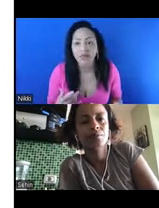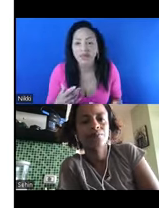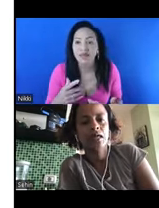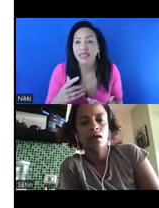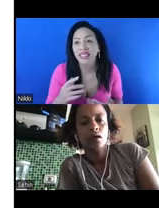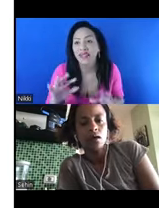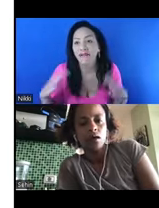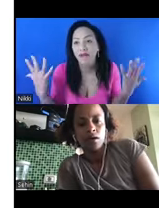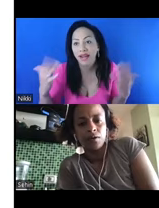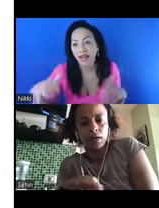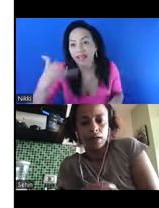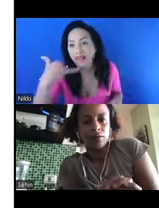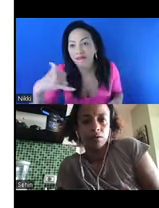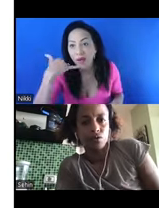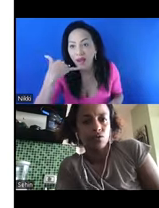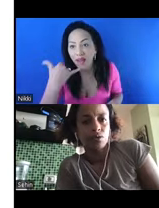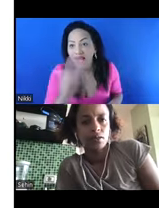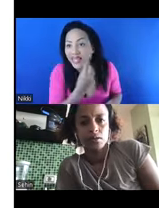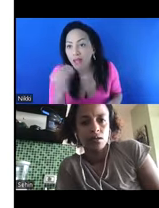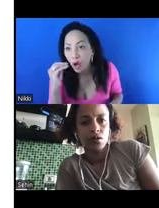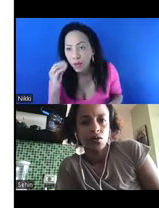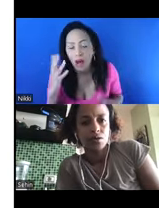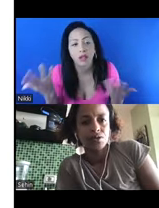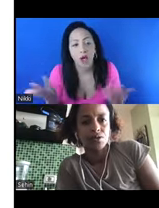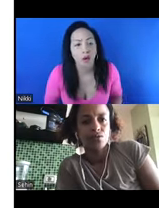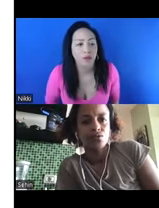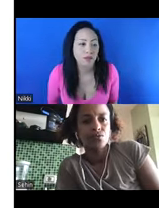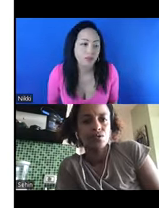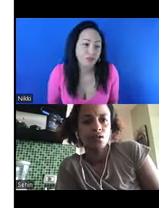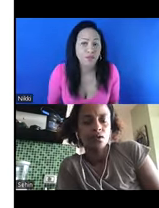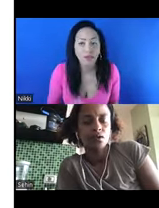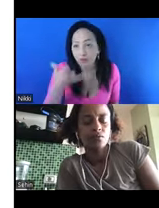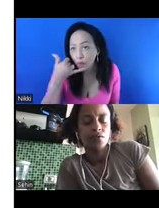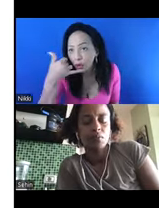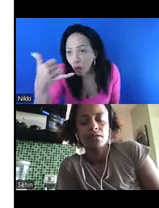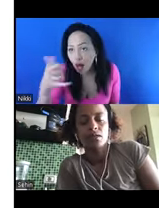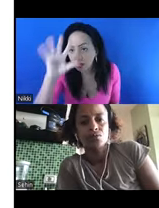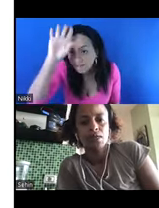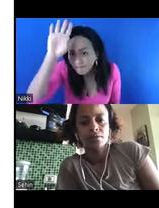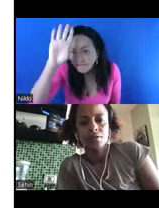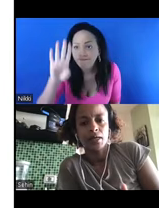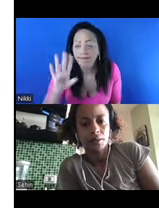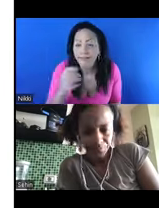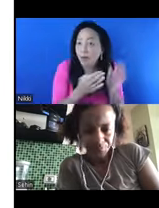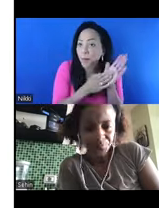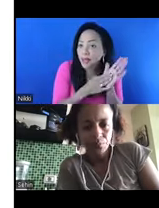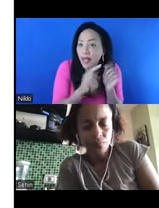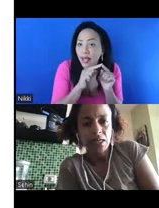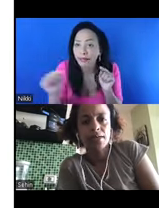callers can use from Monday to Saturday